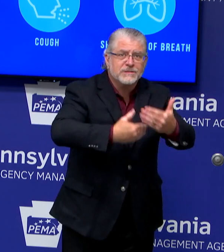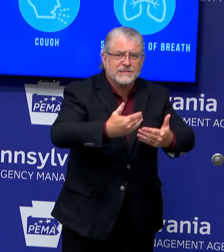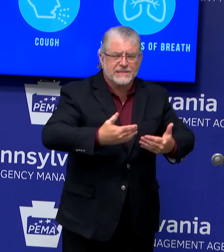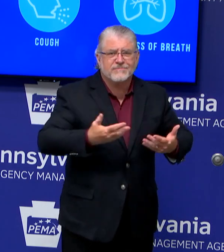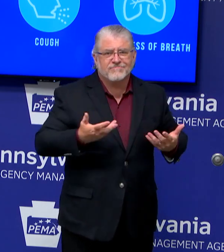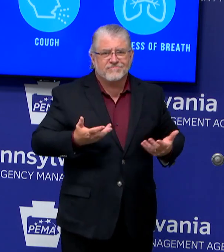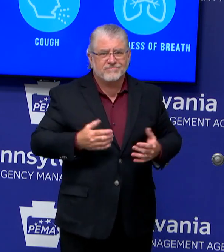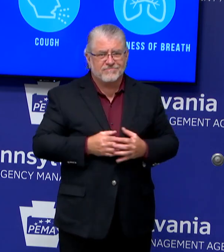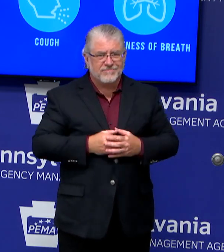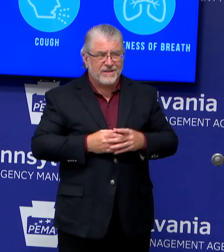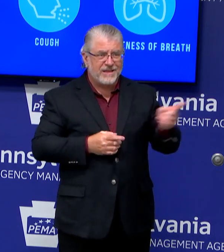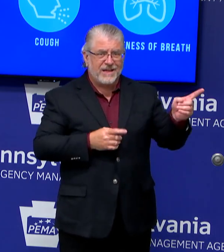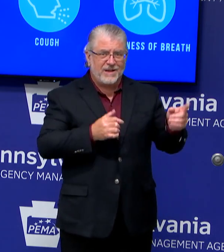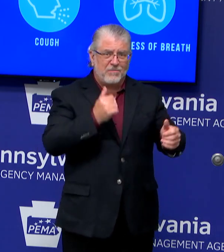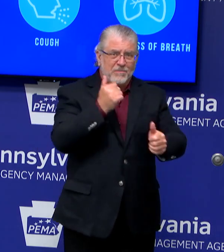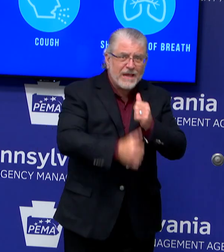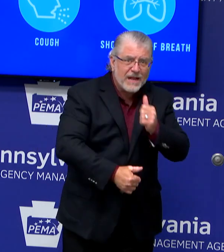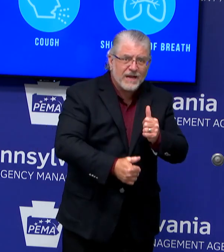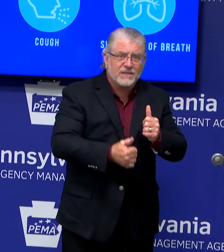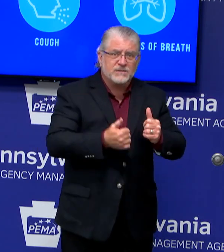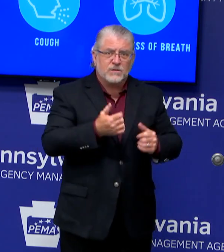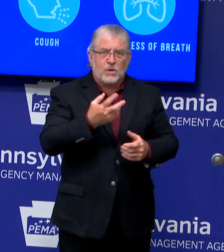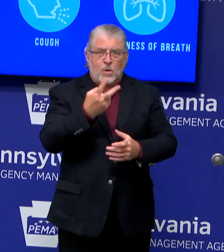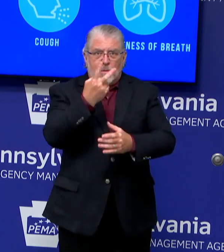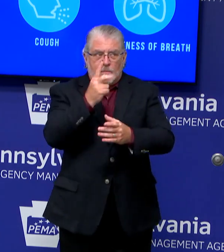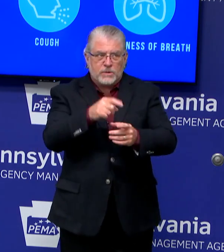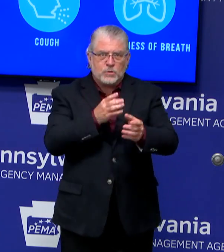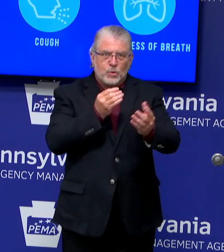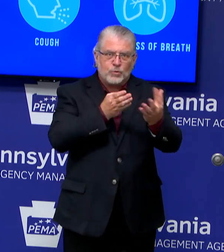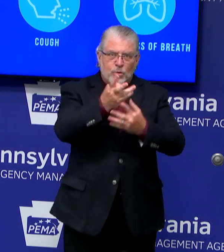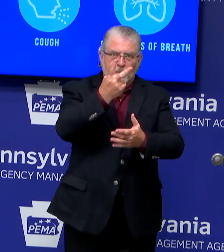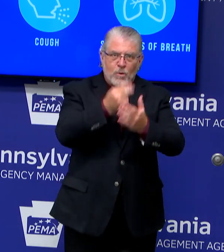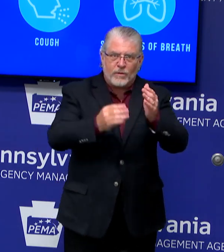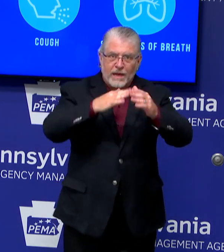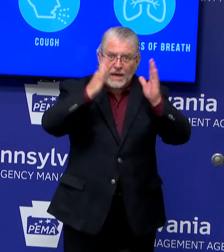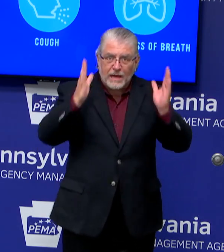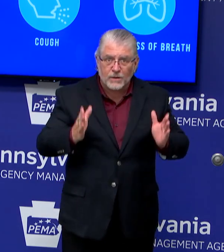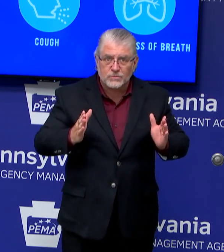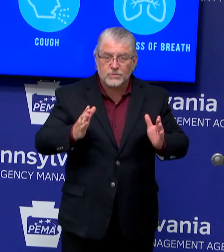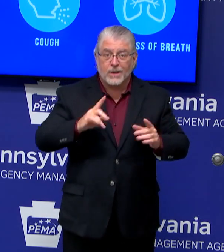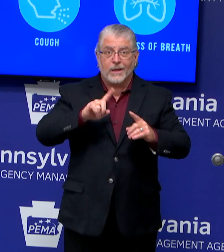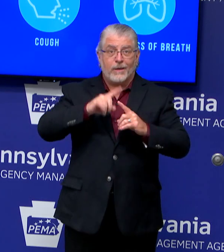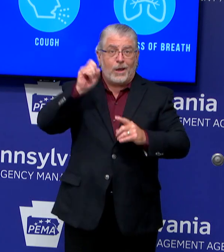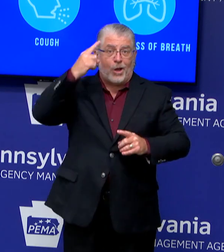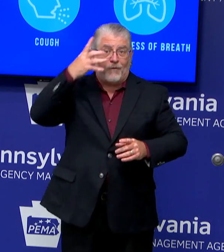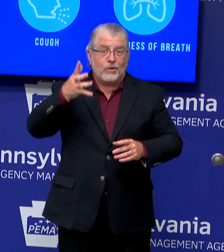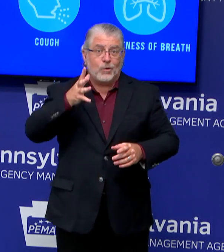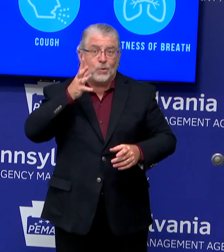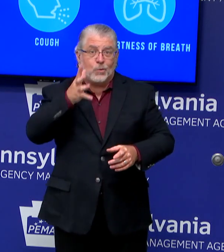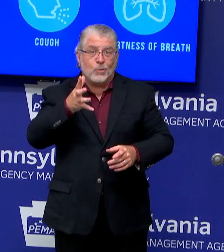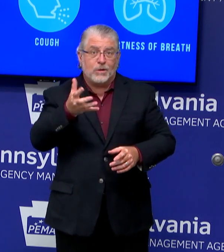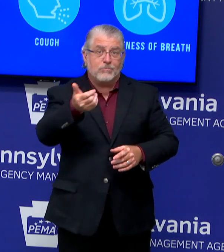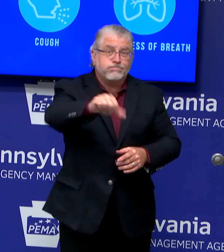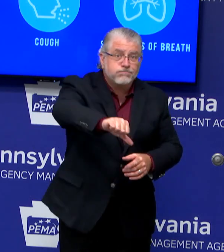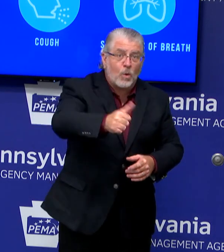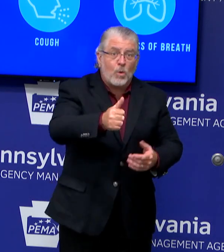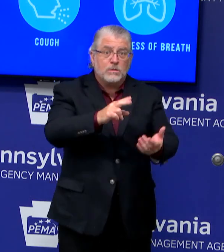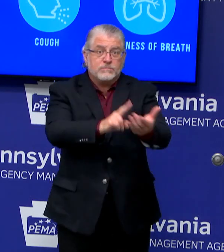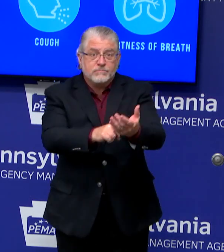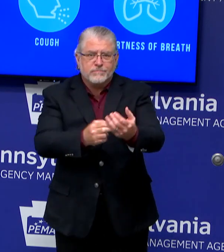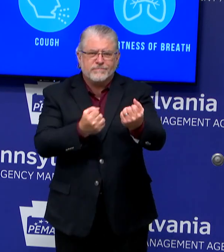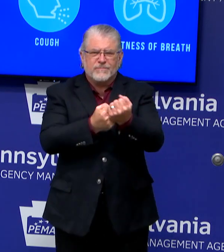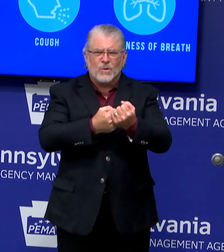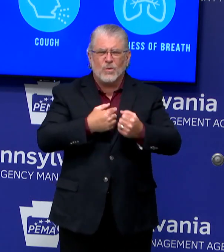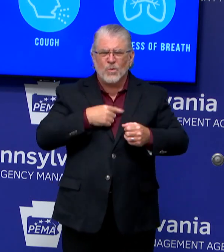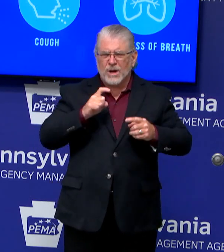passage of both houses signed by the governor or vetoed, and then they can override it. I think there are all kinds of constitutional ways that